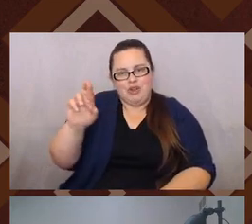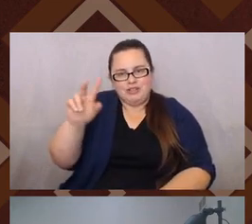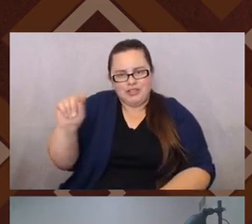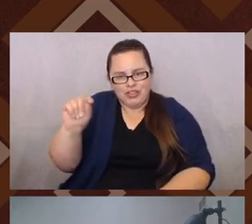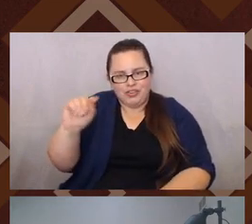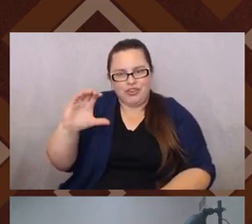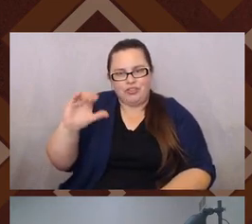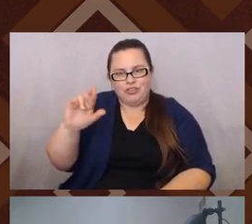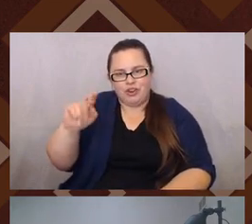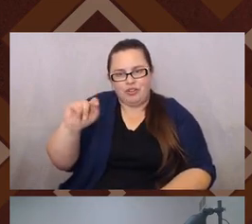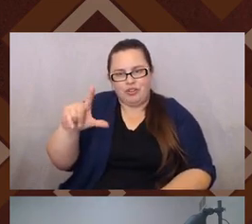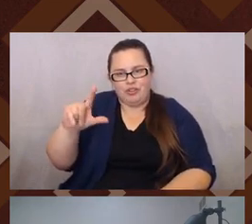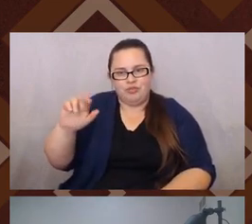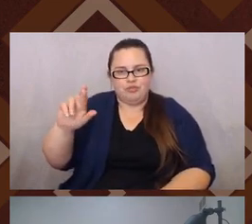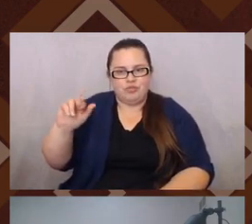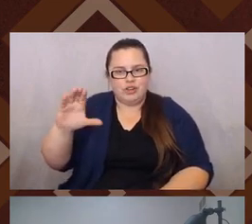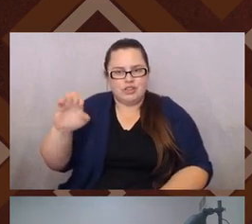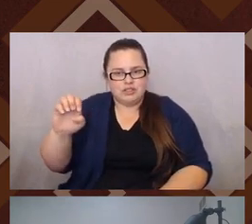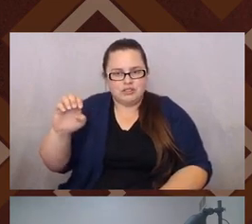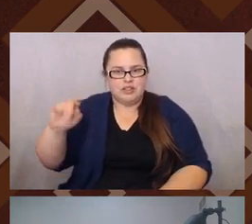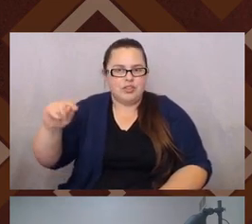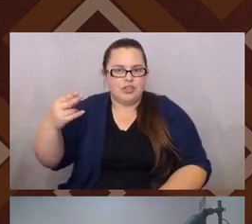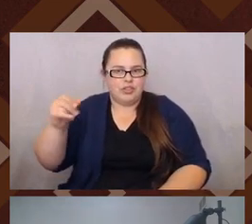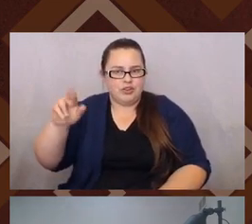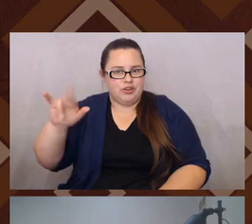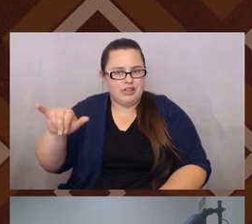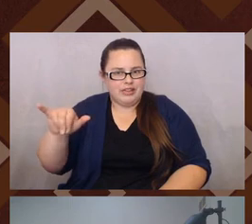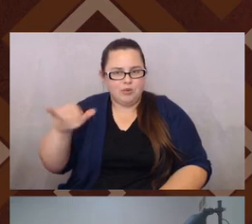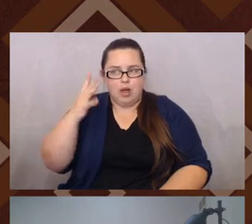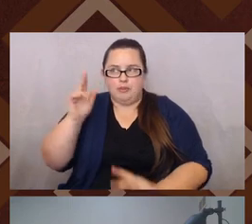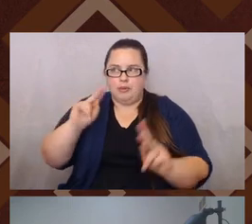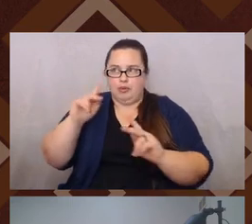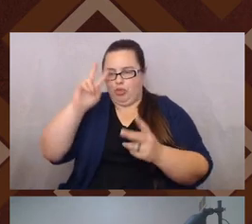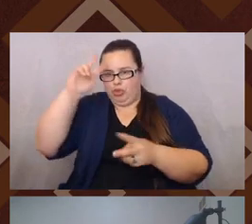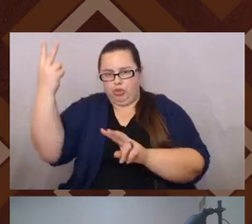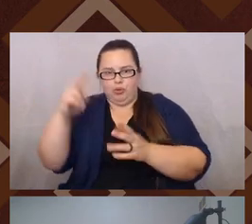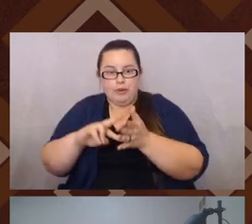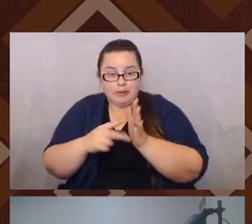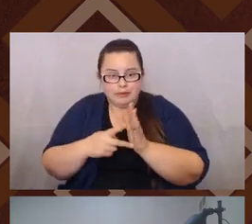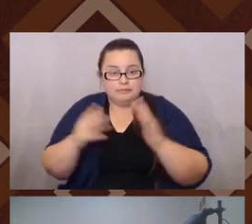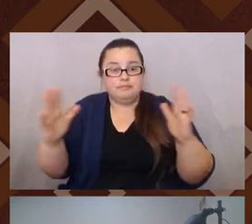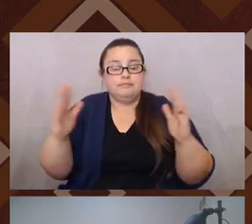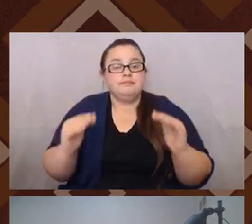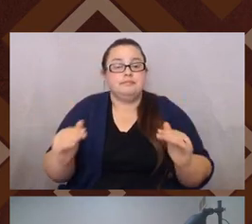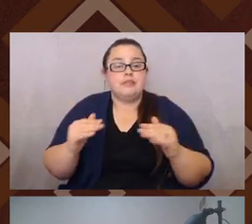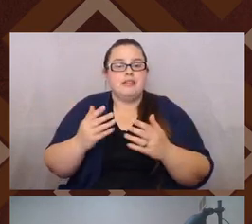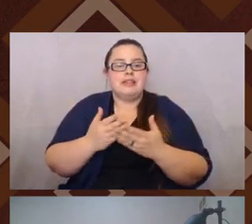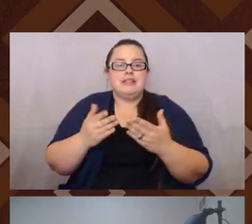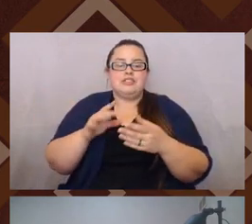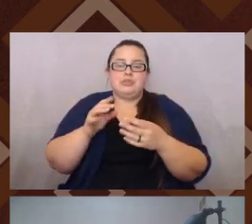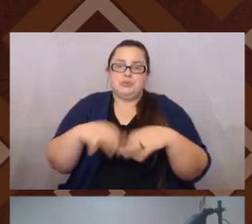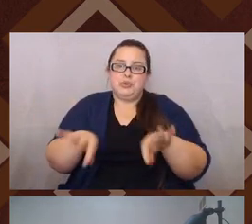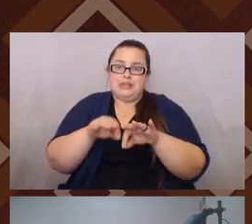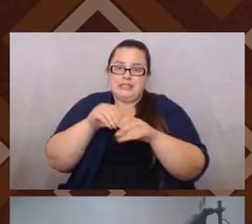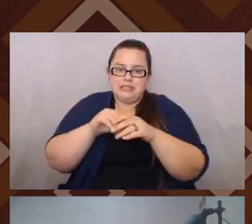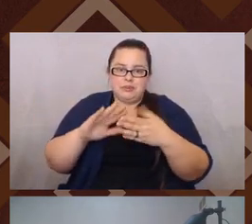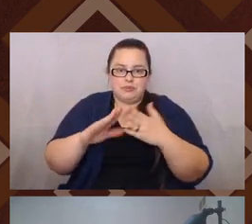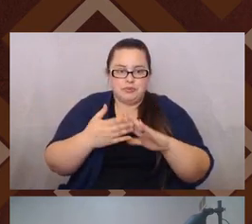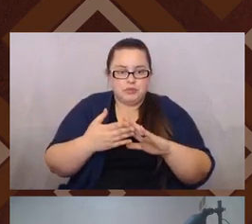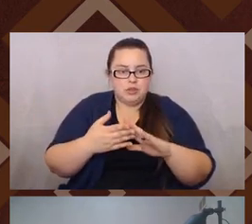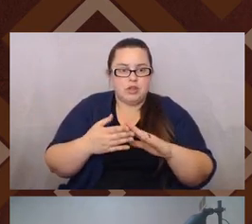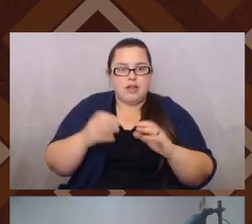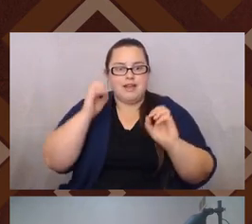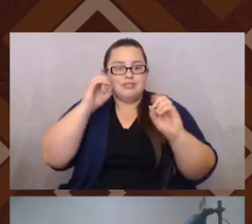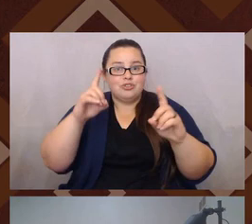race theory actually is. Um, and then you have things that are like within community that are important, which is educational attainment rates along the